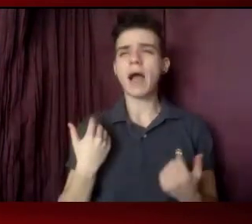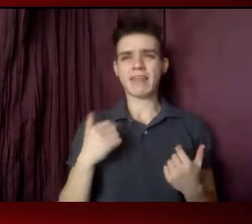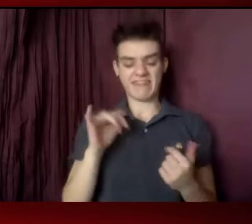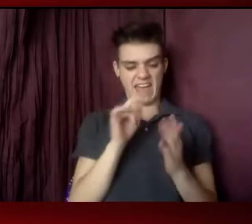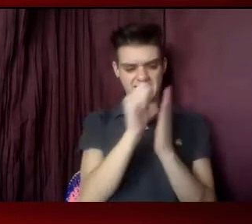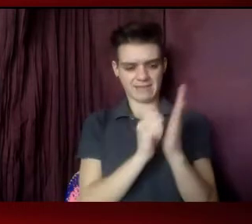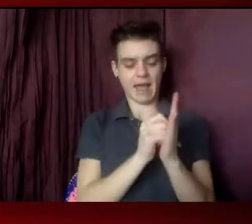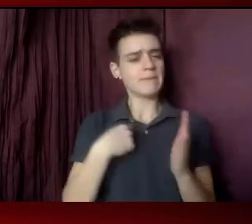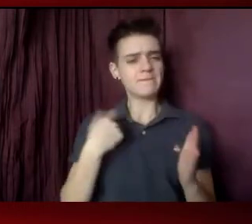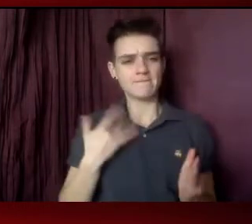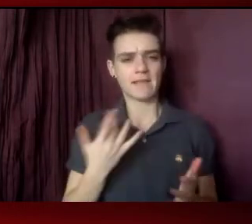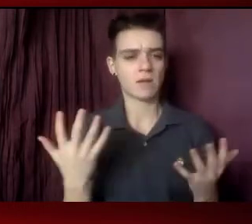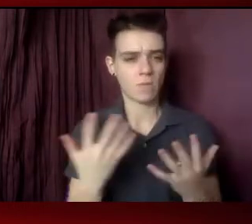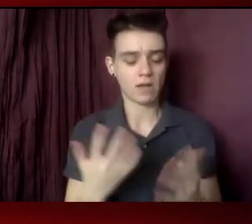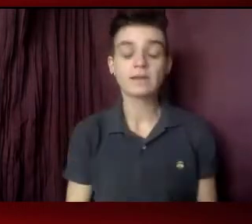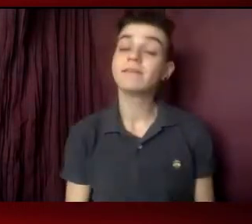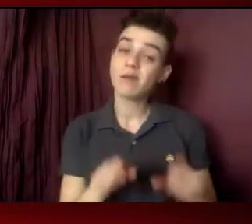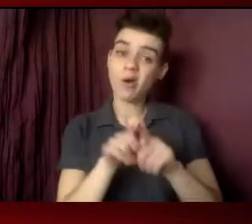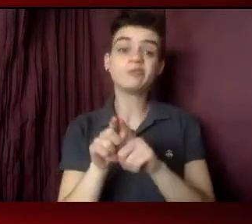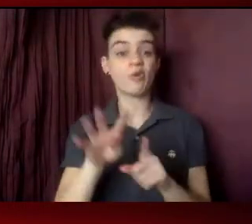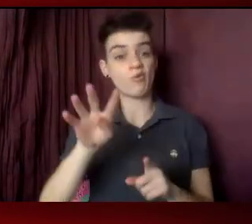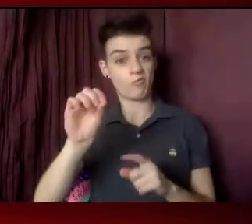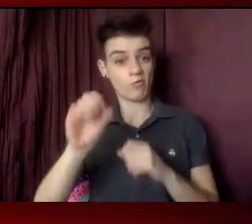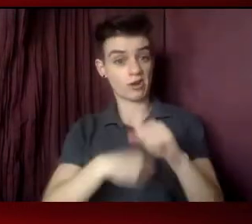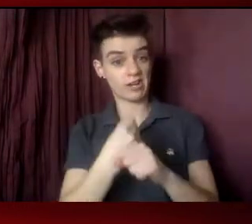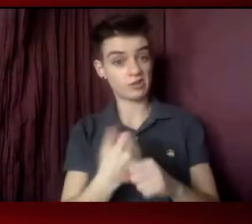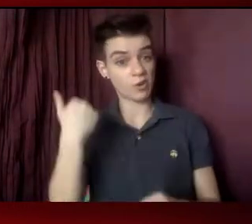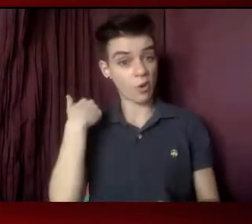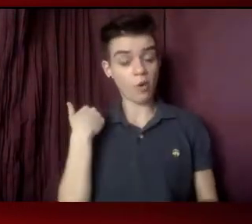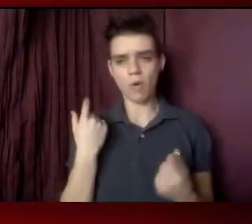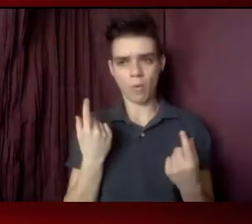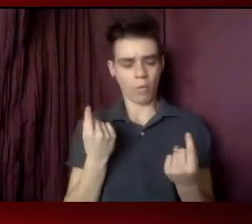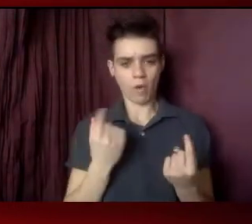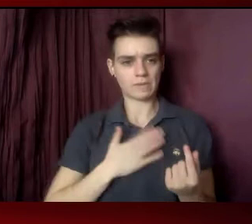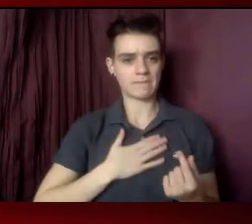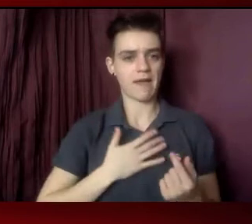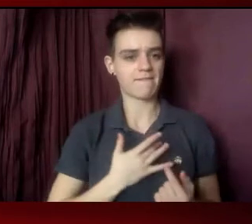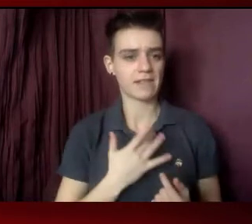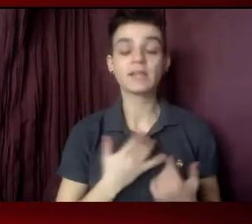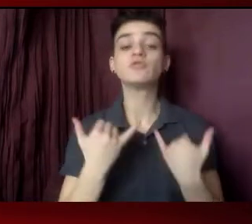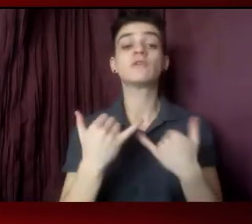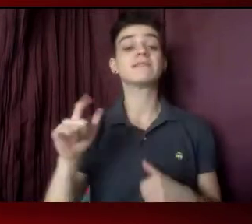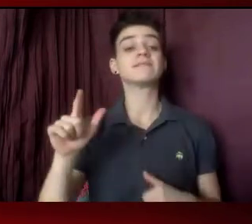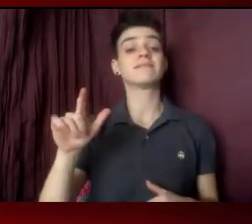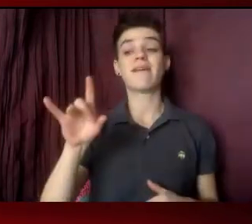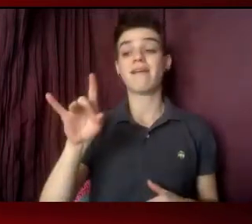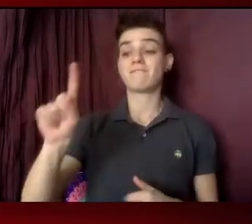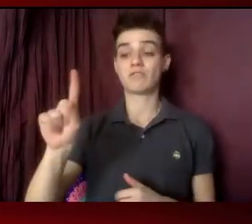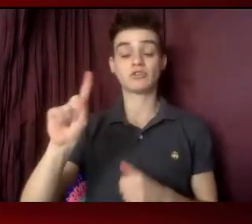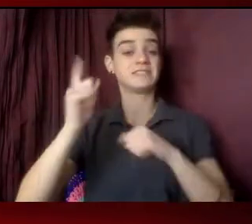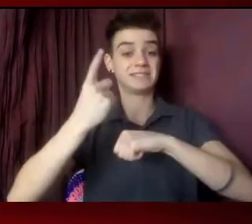March 40 years ago? Today is the 81st day of this year.